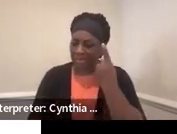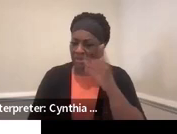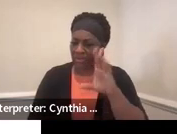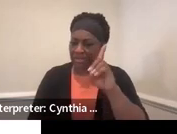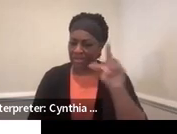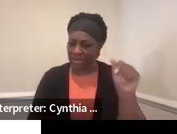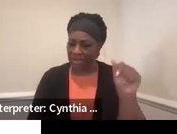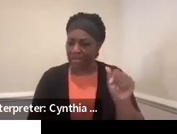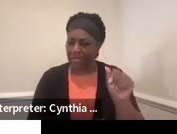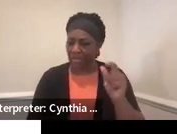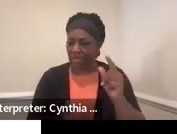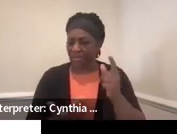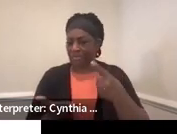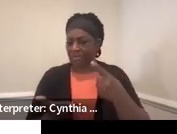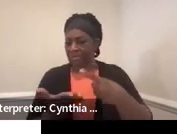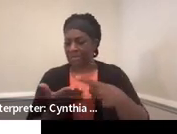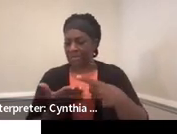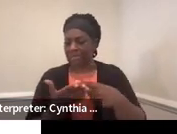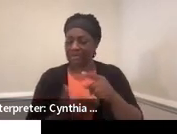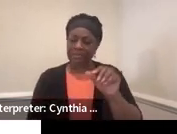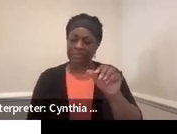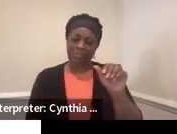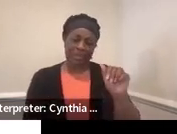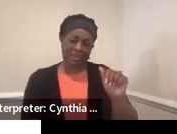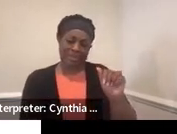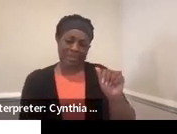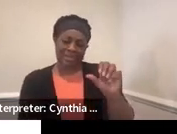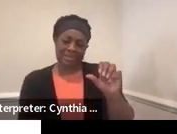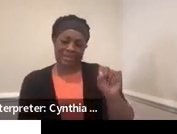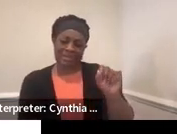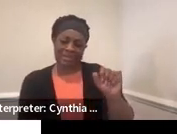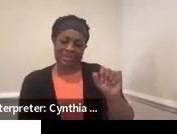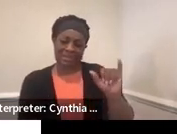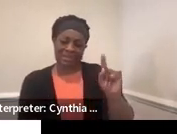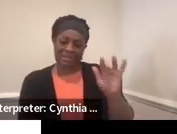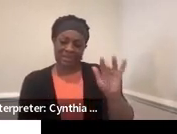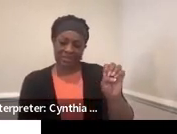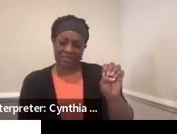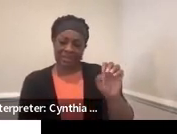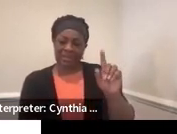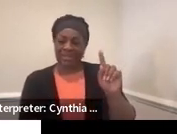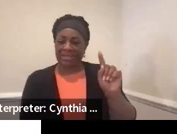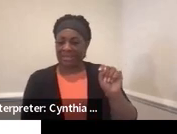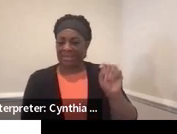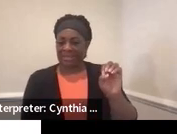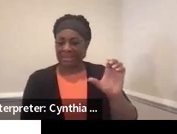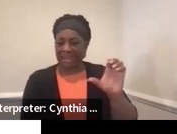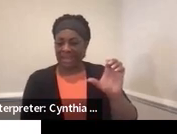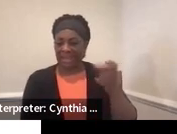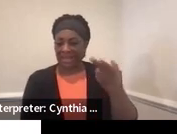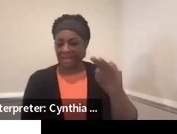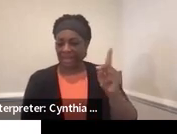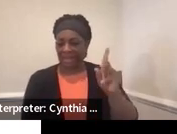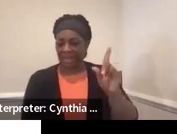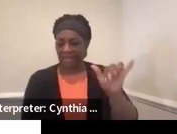be speaking about assistive technology. Hey, I see that you need more time to